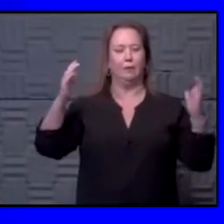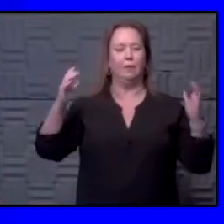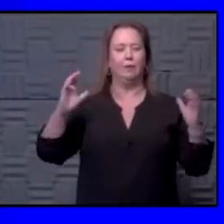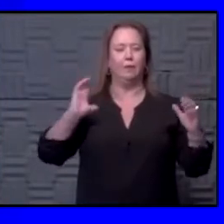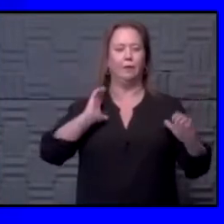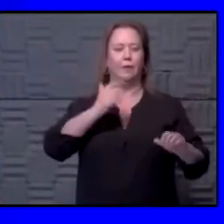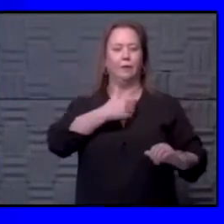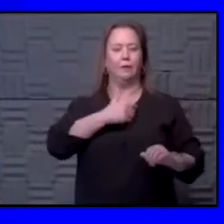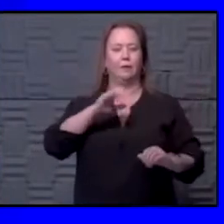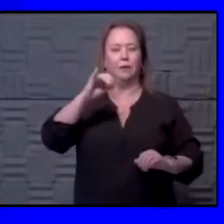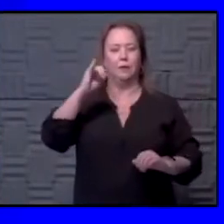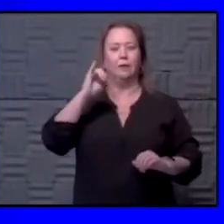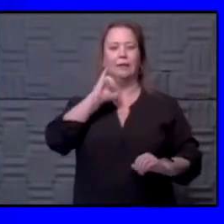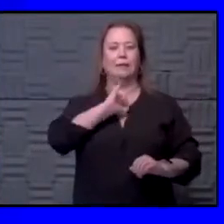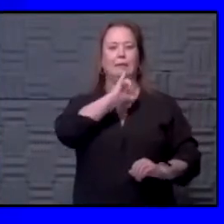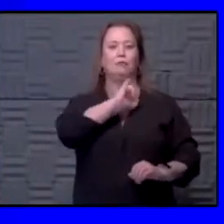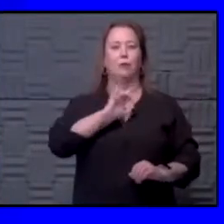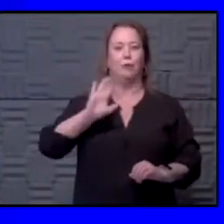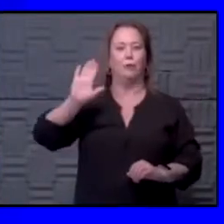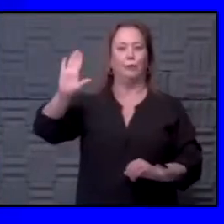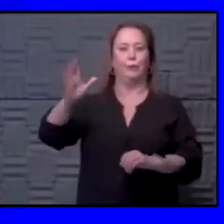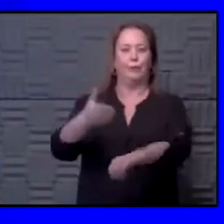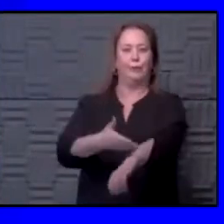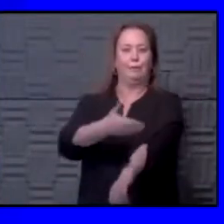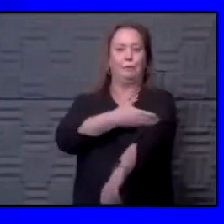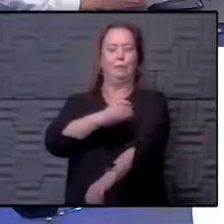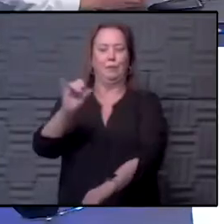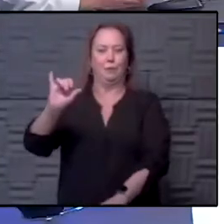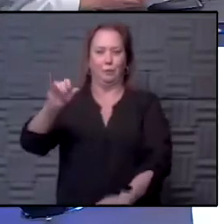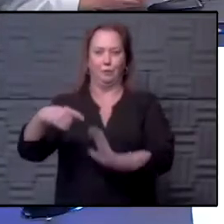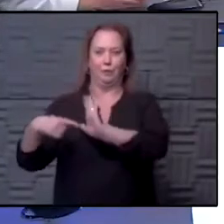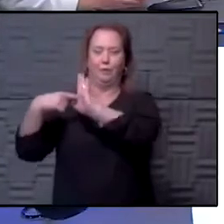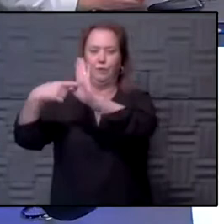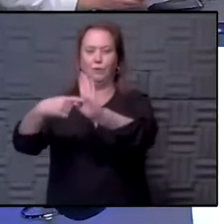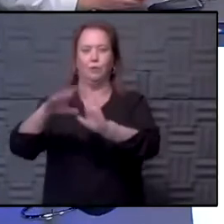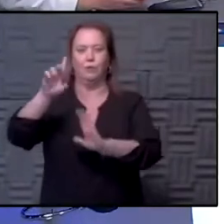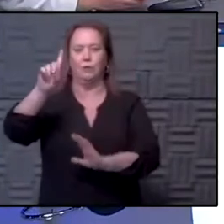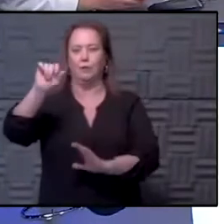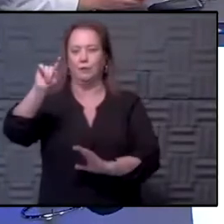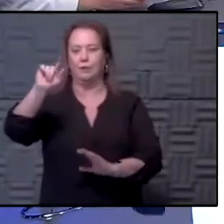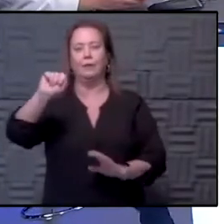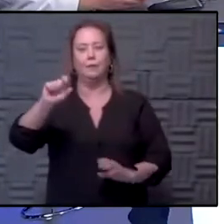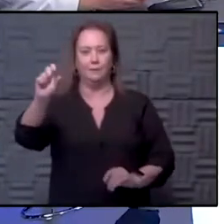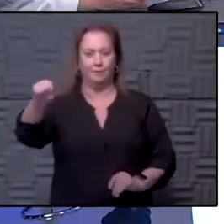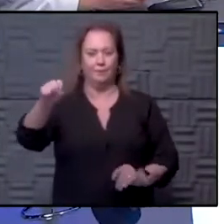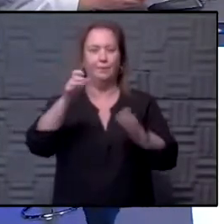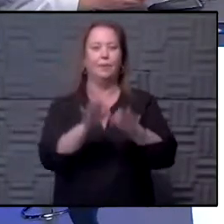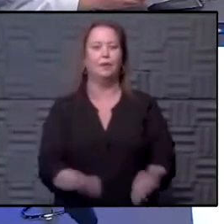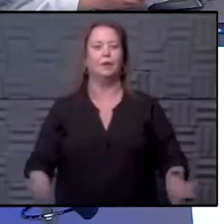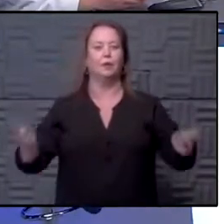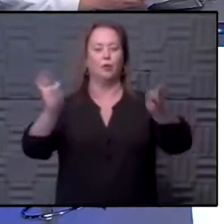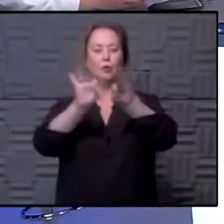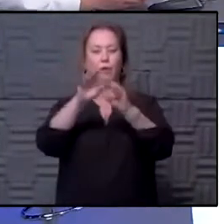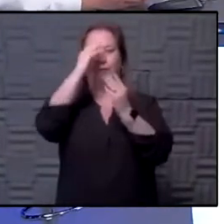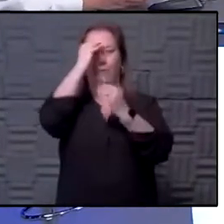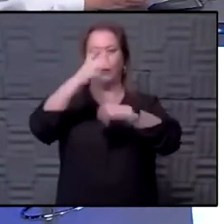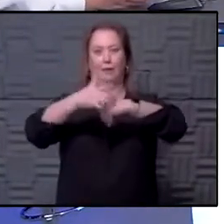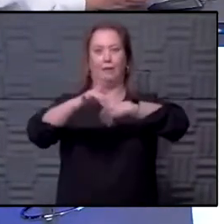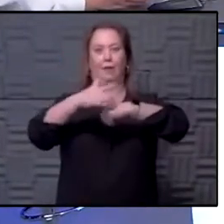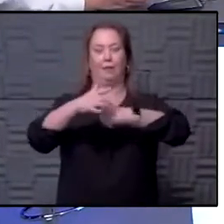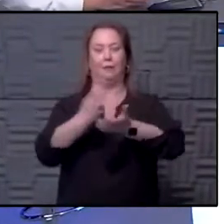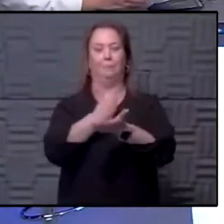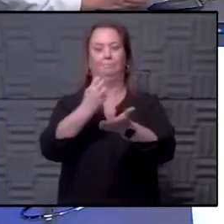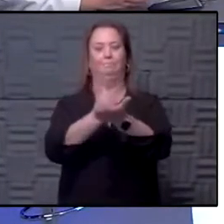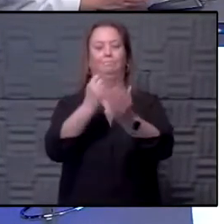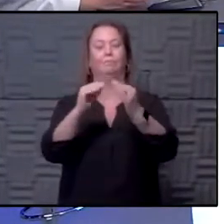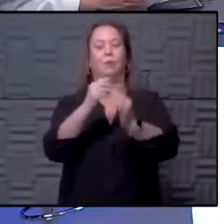but I believe Israel has had a significant improvement. Yeah, they've really shown a lot of great data. Amanda, thoughts? I the critical element of that is the availability, so now that